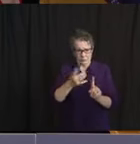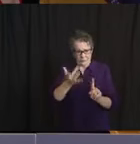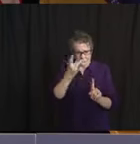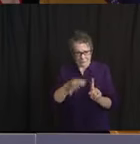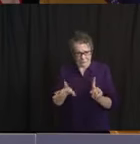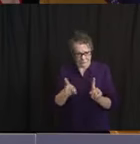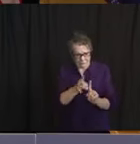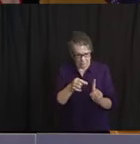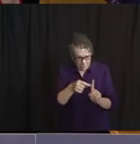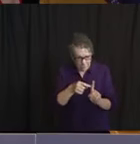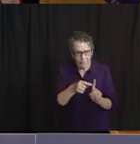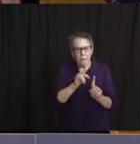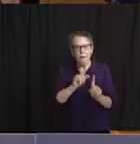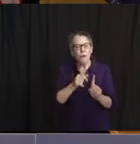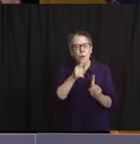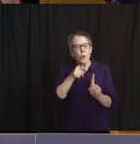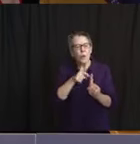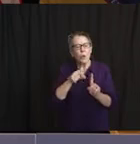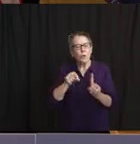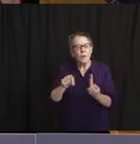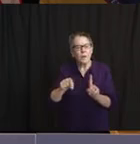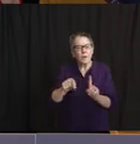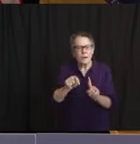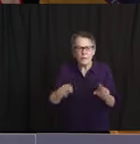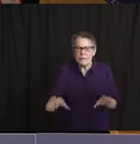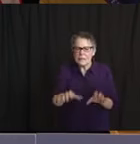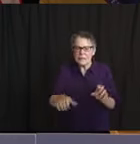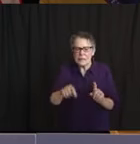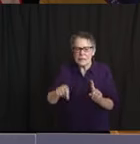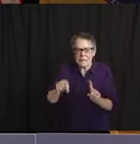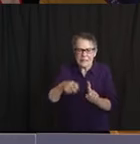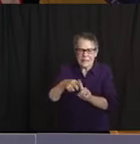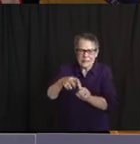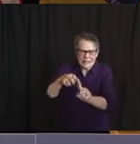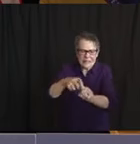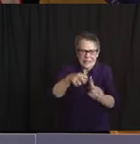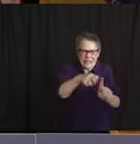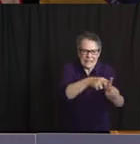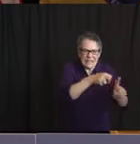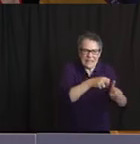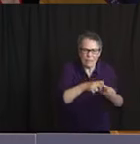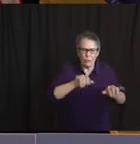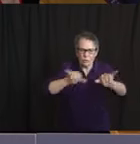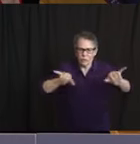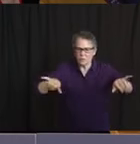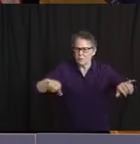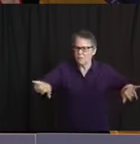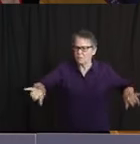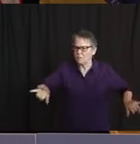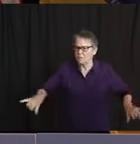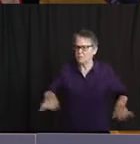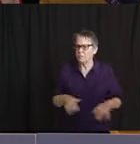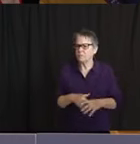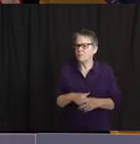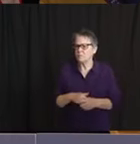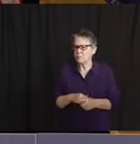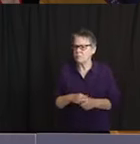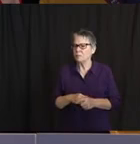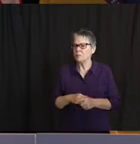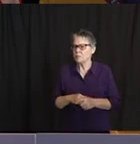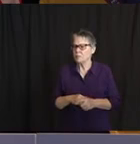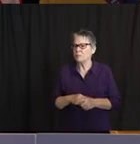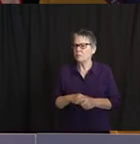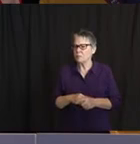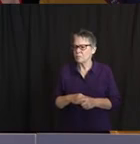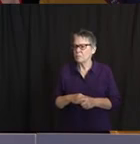increase in contact tracing scams via text. I just want to remind all of you